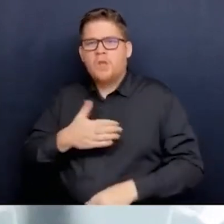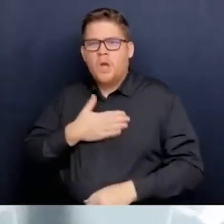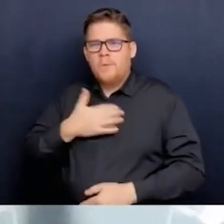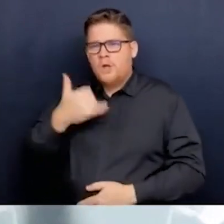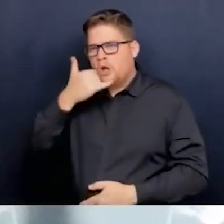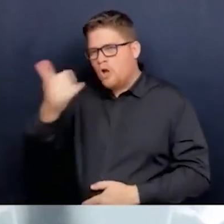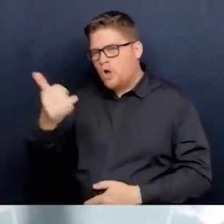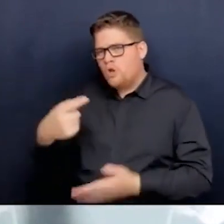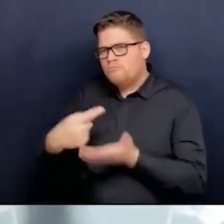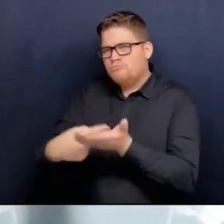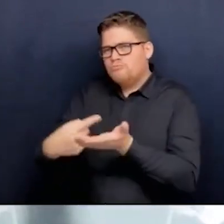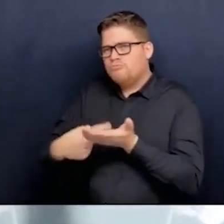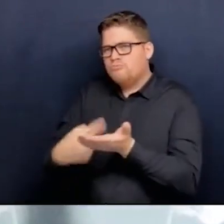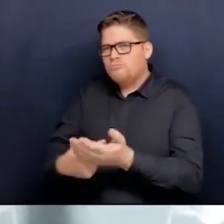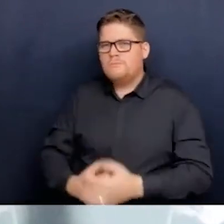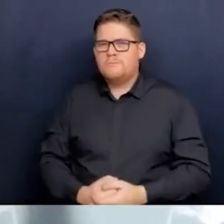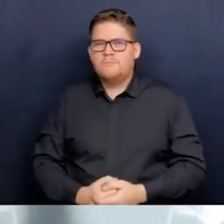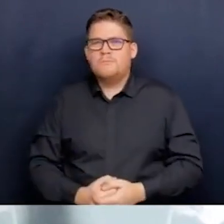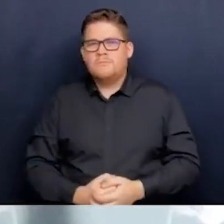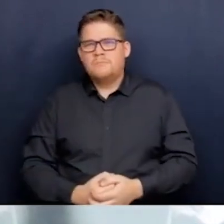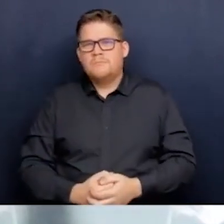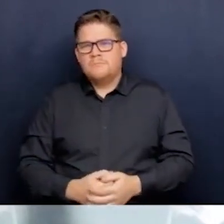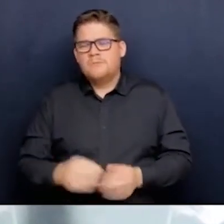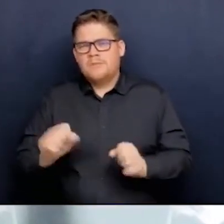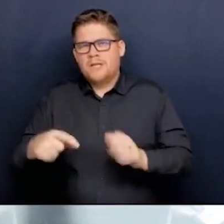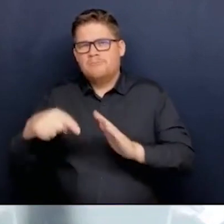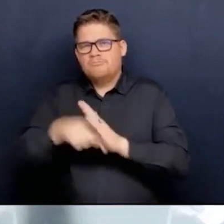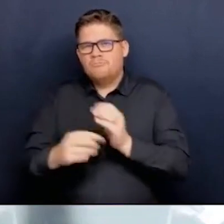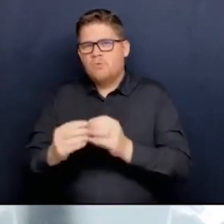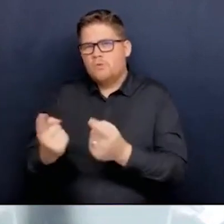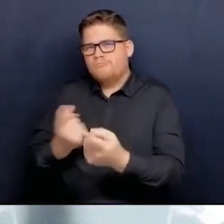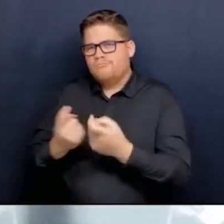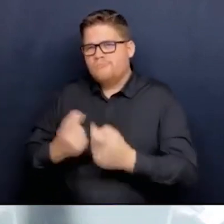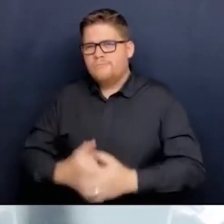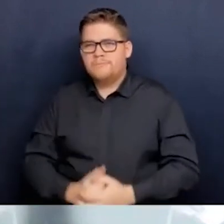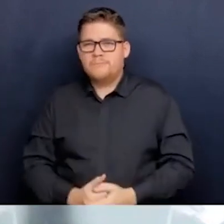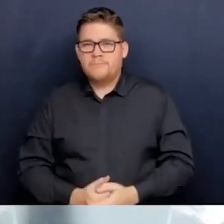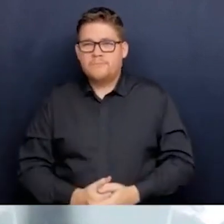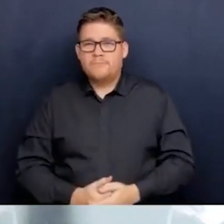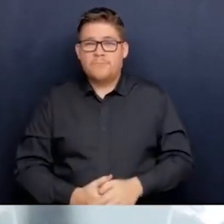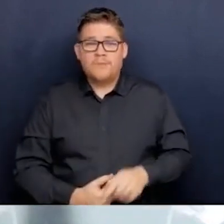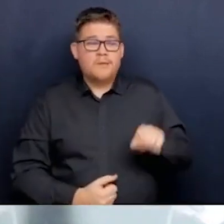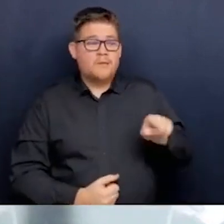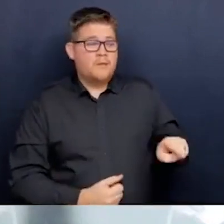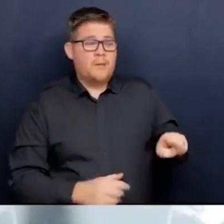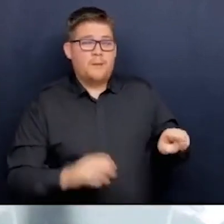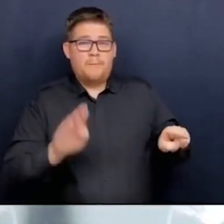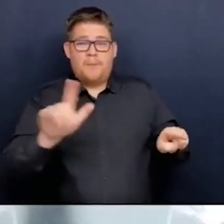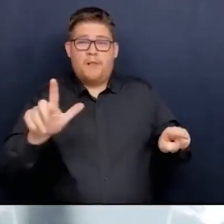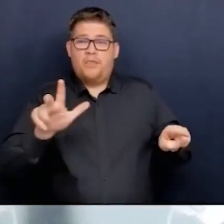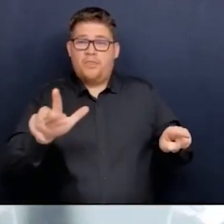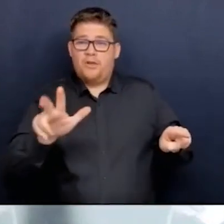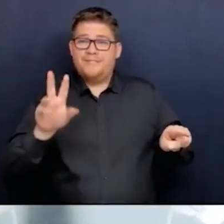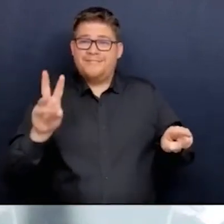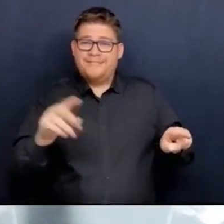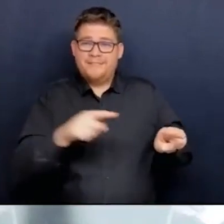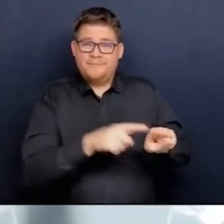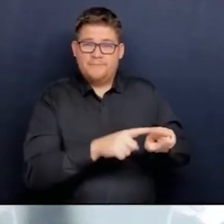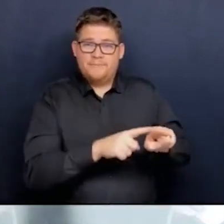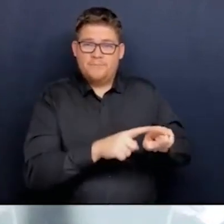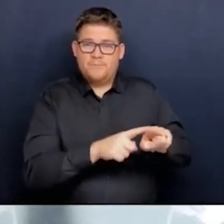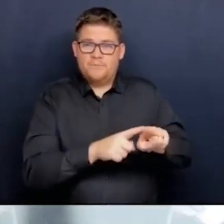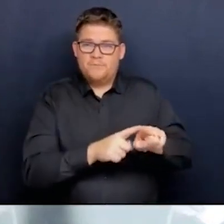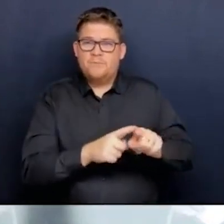there'll be other questions as well. I know Bill 36 is the first reform of the Health Professions Act in 30